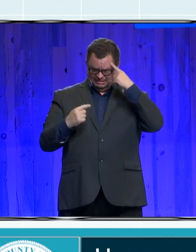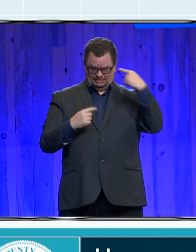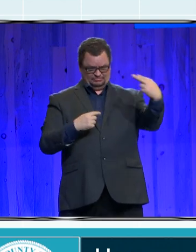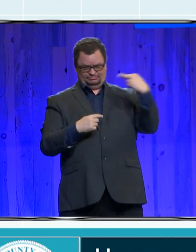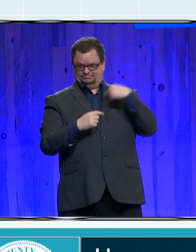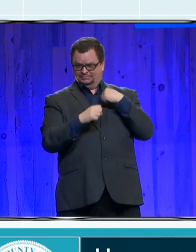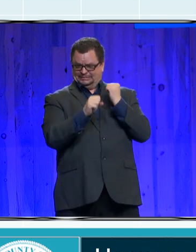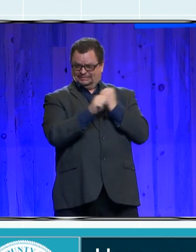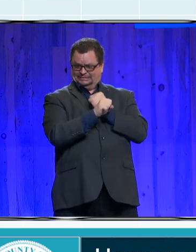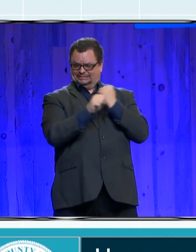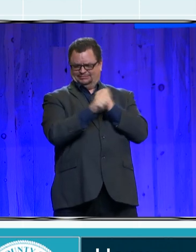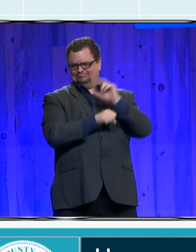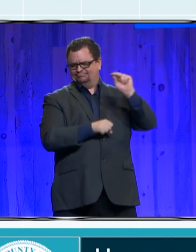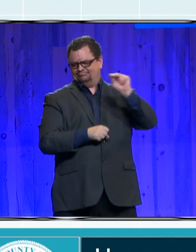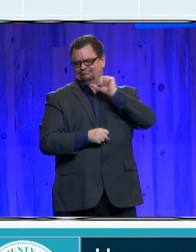around.